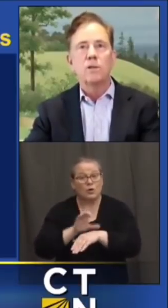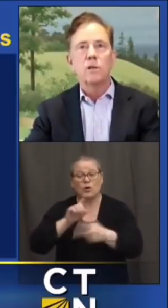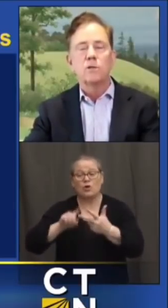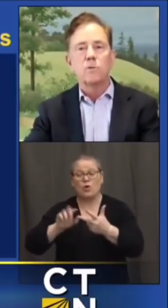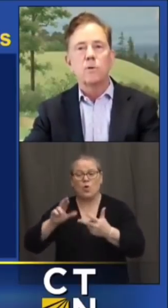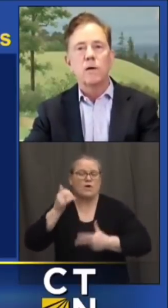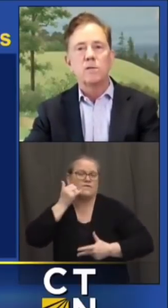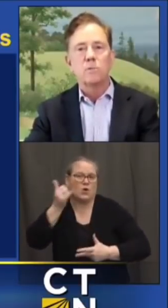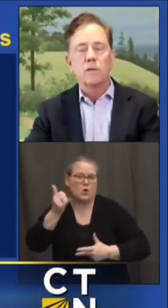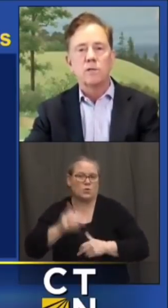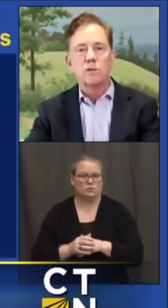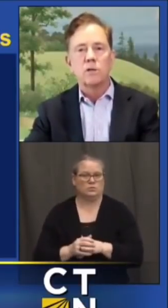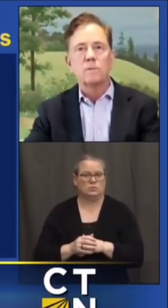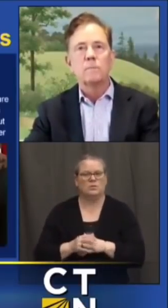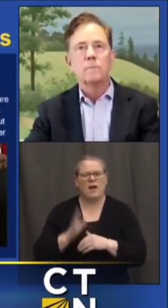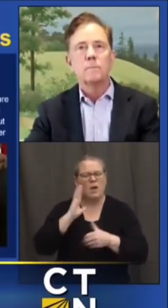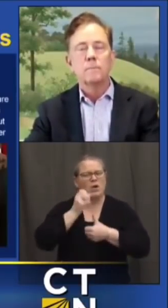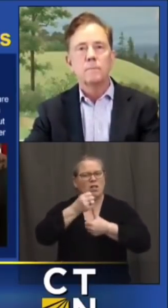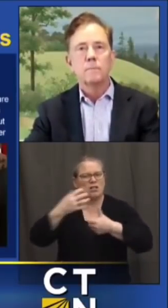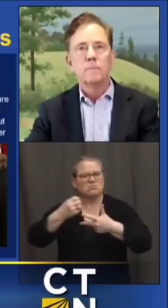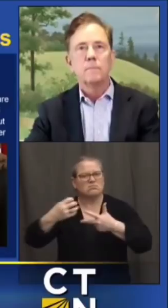about each of those three ways to register